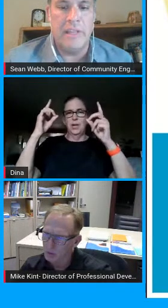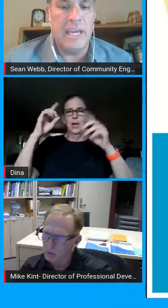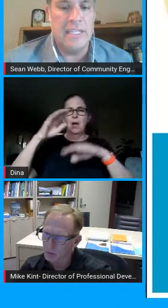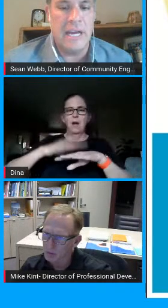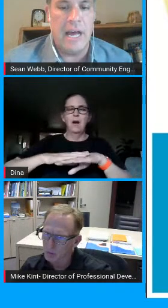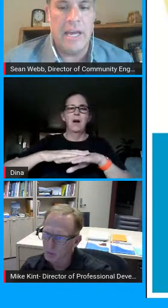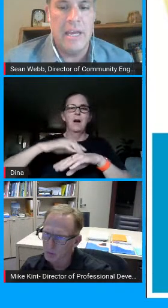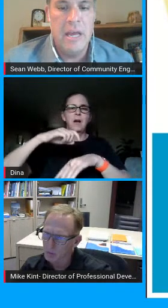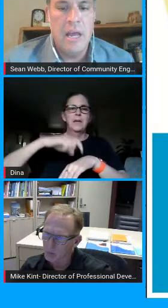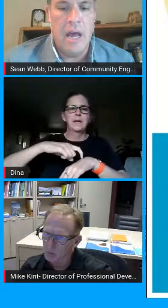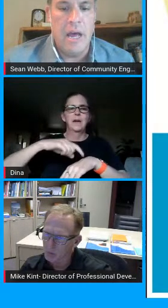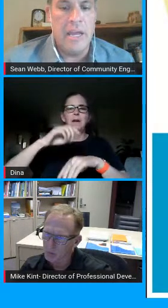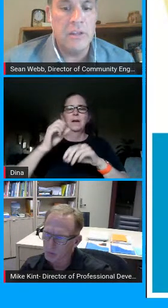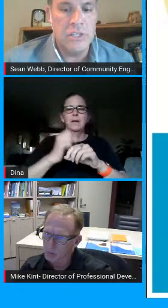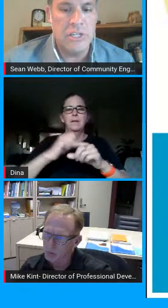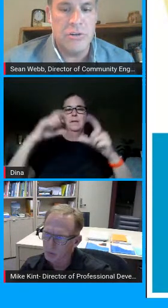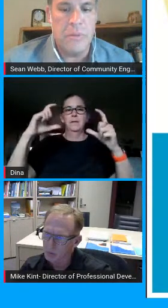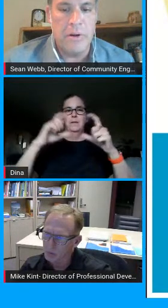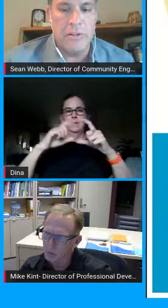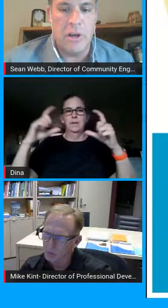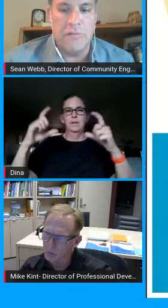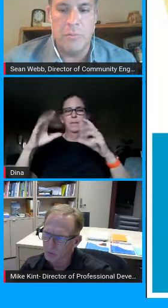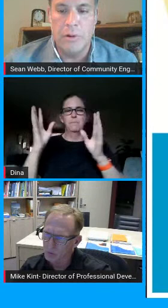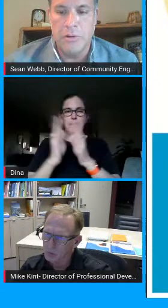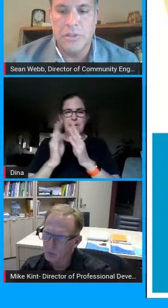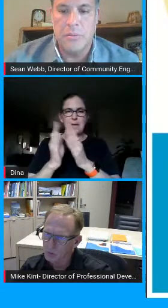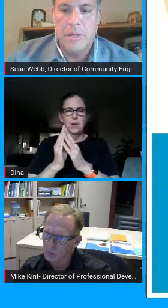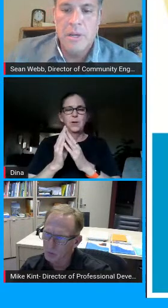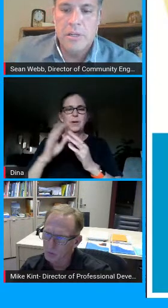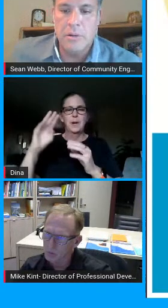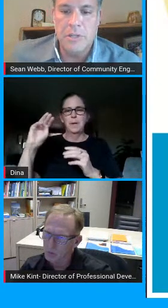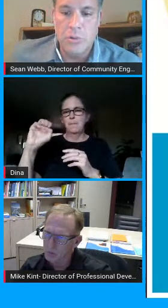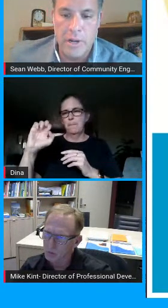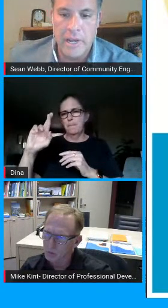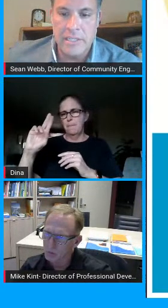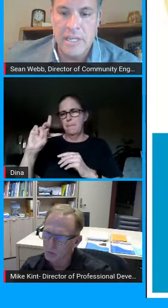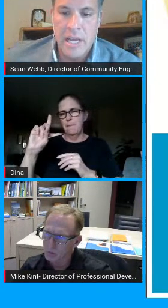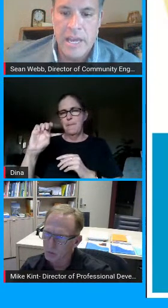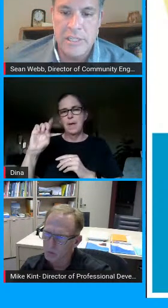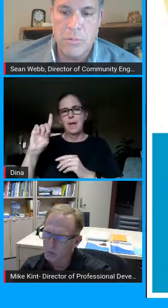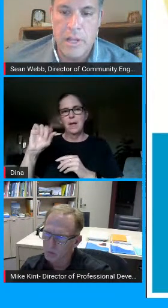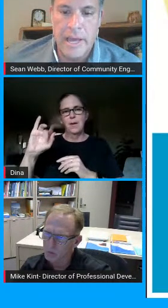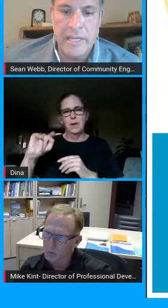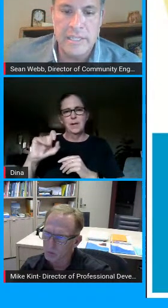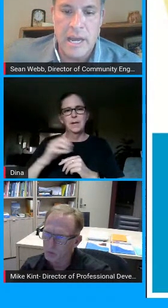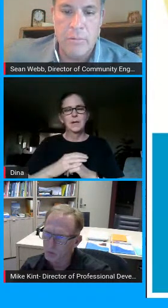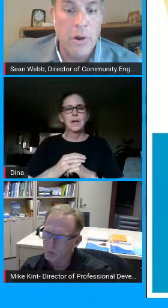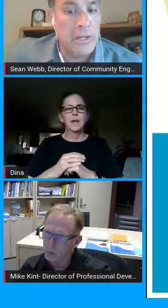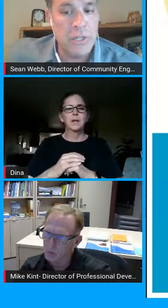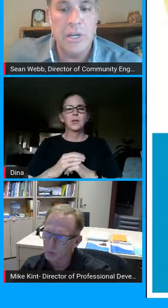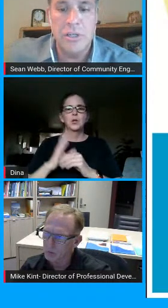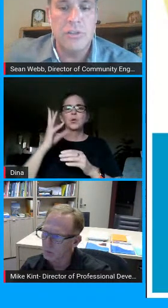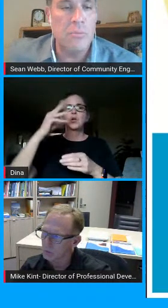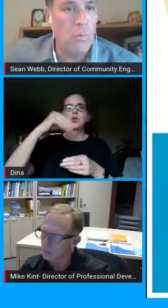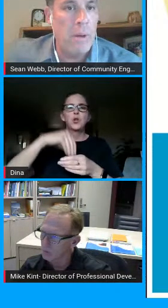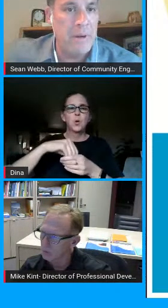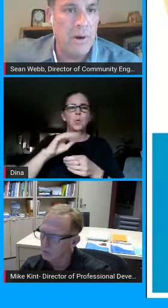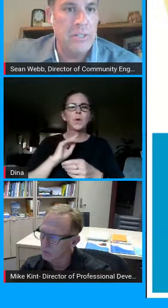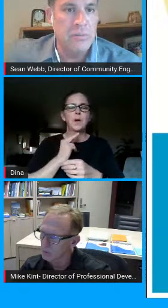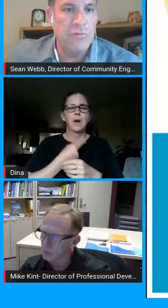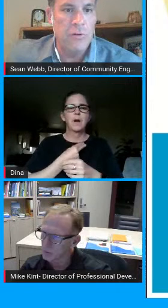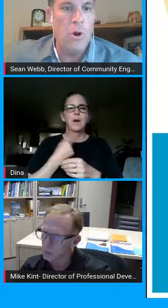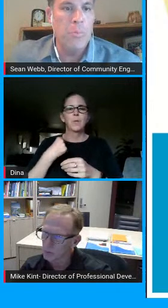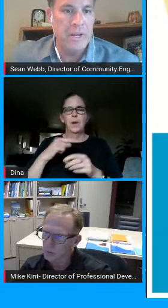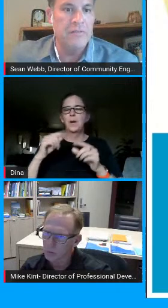we have a looking to high english teacher meredith tofner wheeler is going to be joining us as well as uh we're actually going to do some more